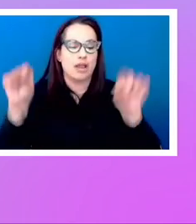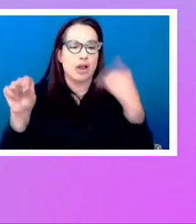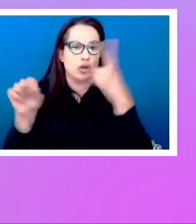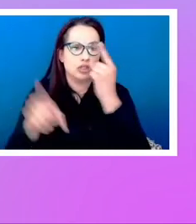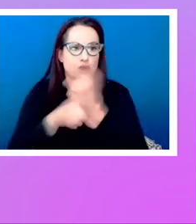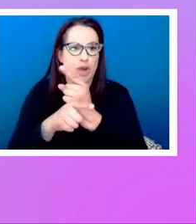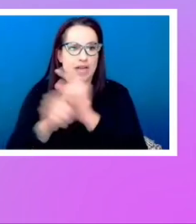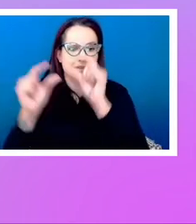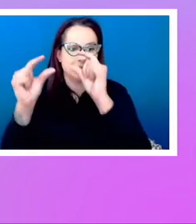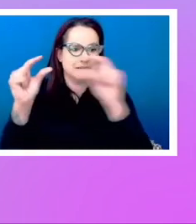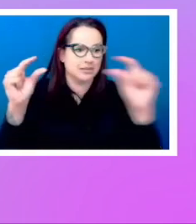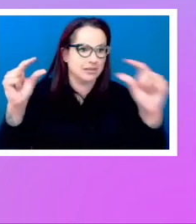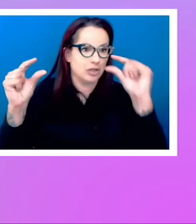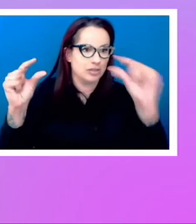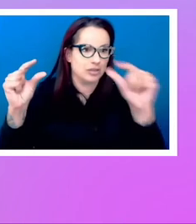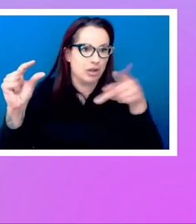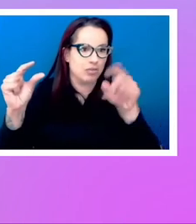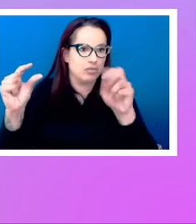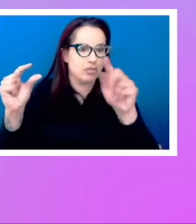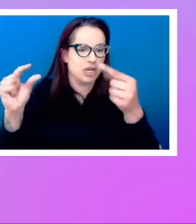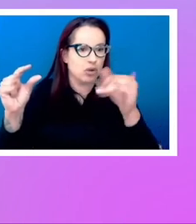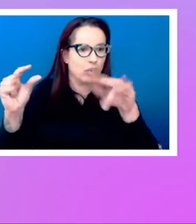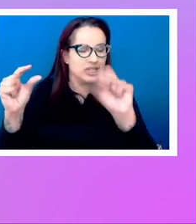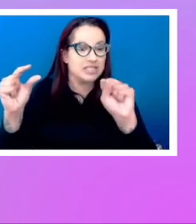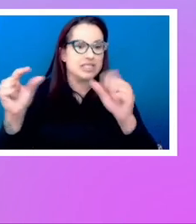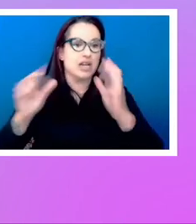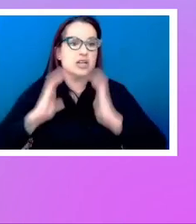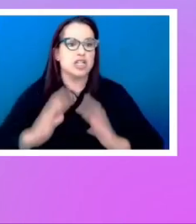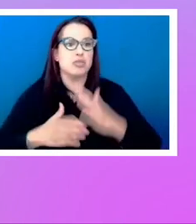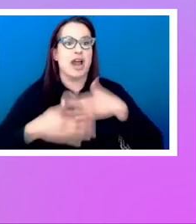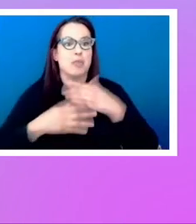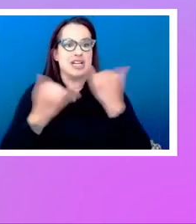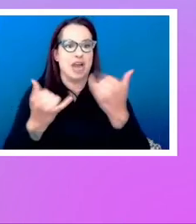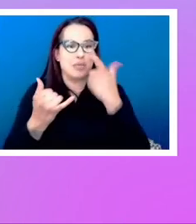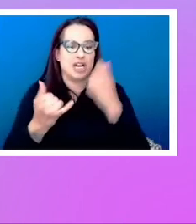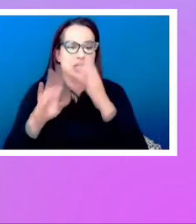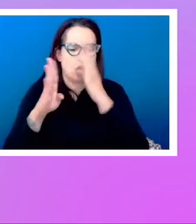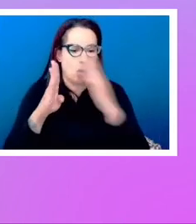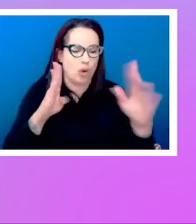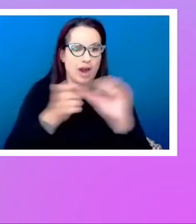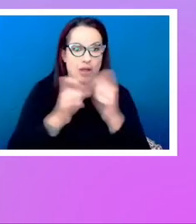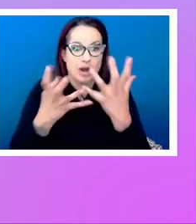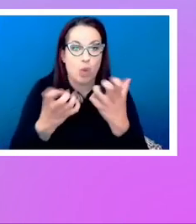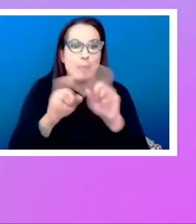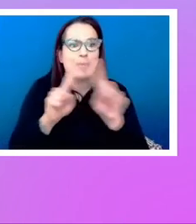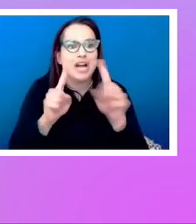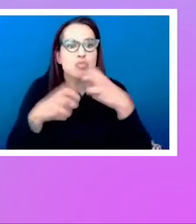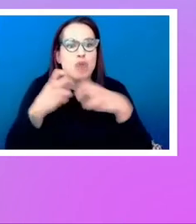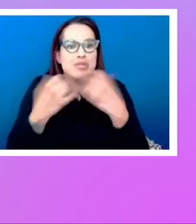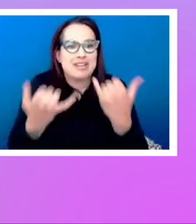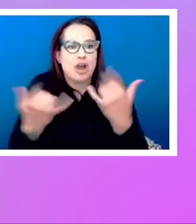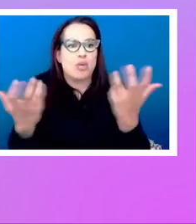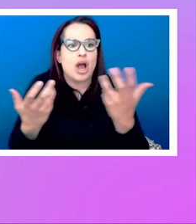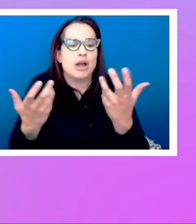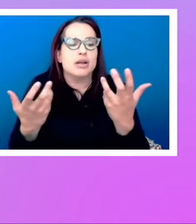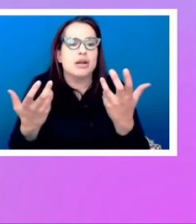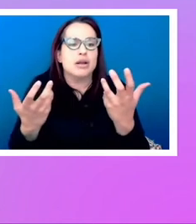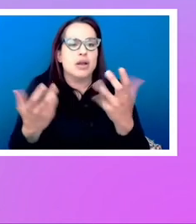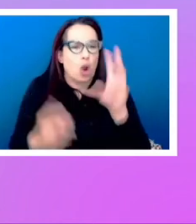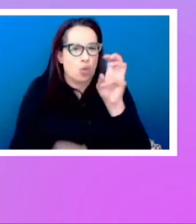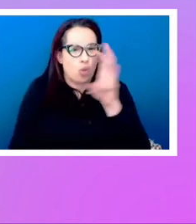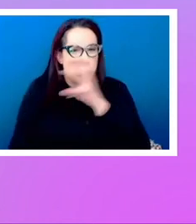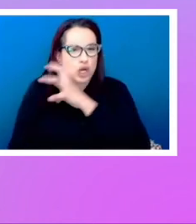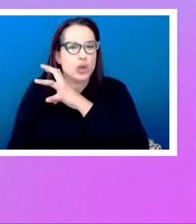great. You know, my client's gonna be happy now because that's all in the order that they want. The problem is then, of course, we end up with that weird